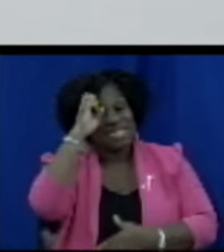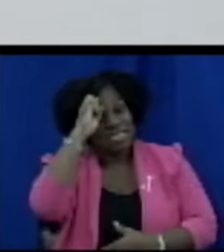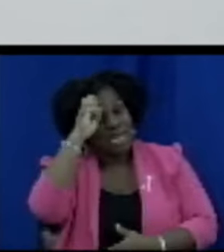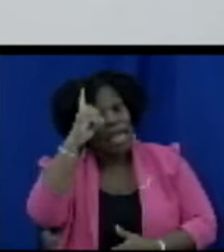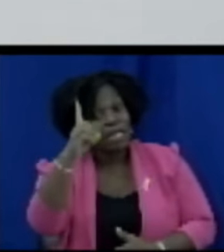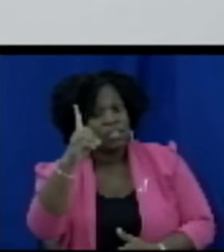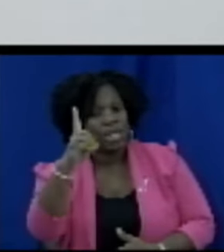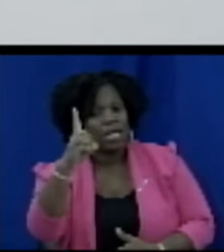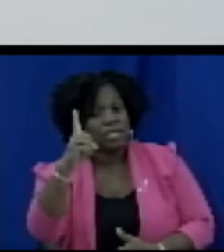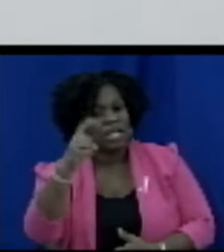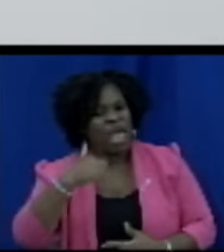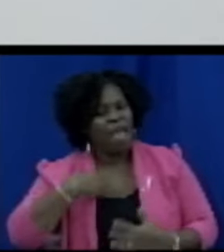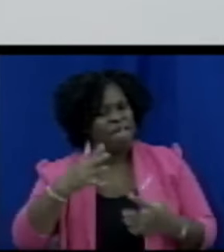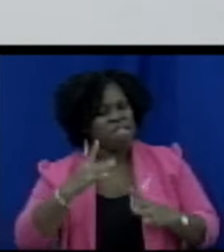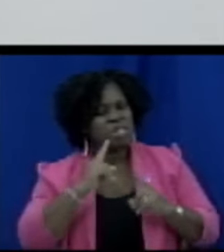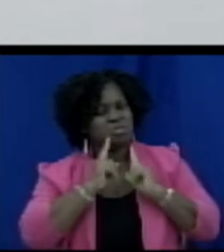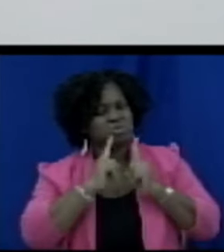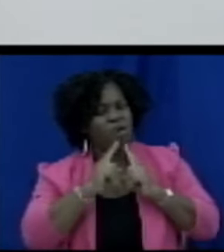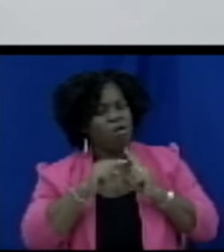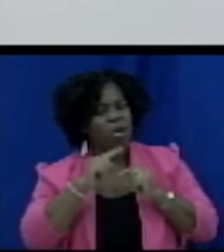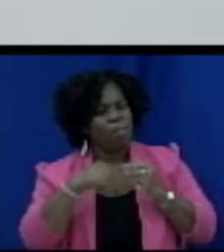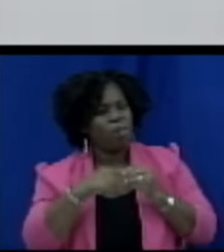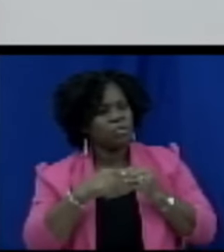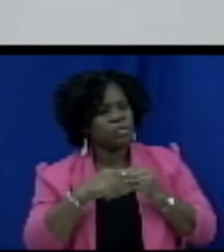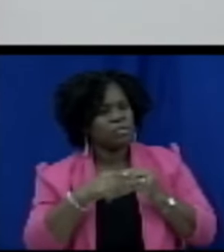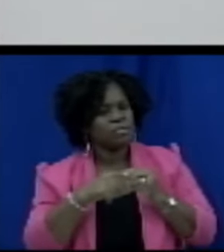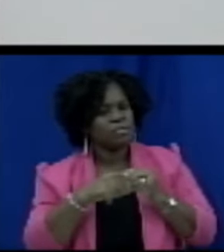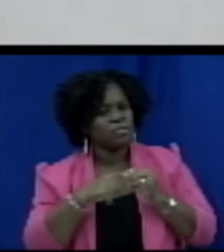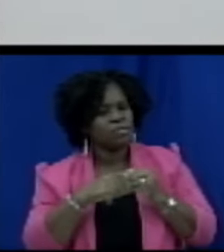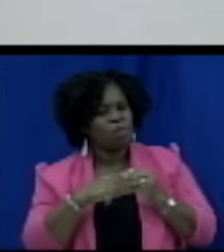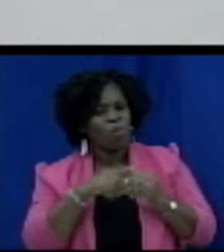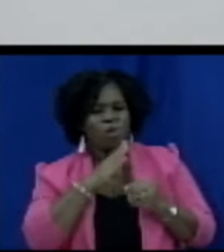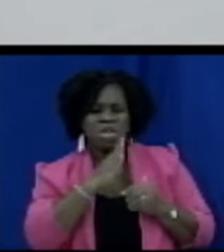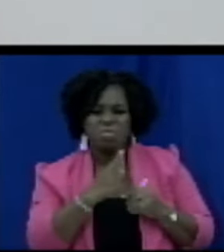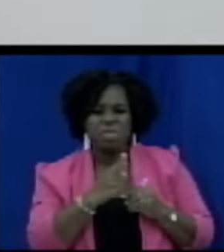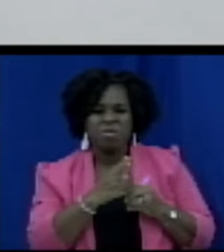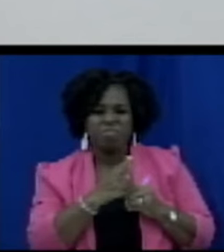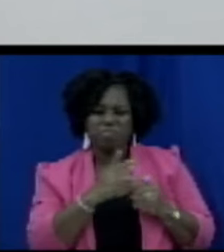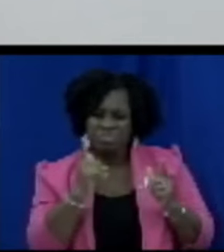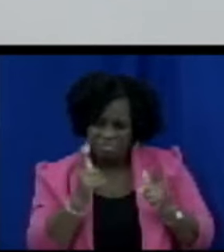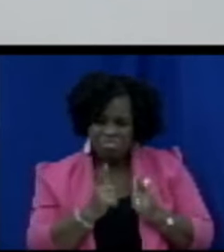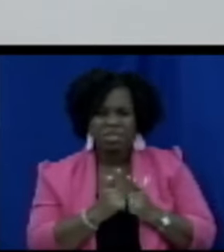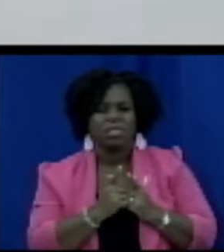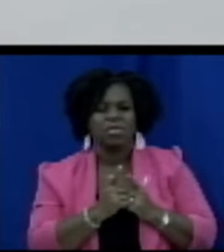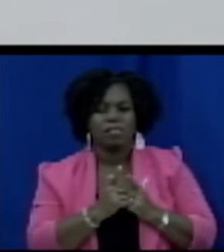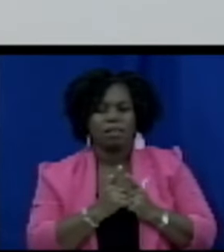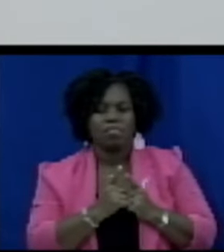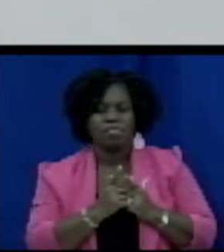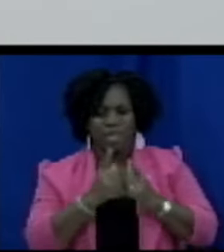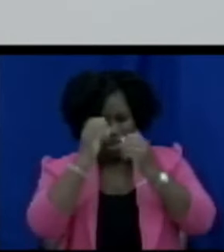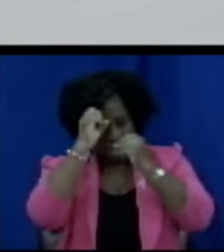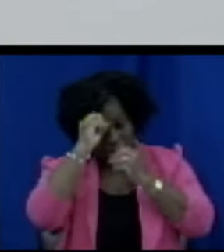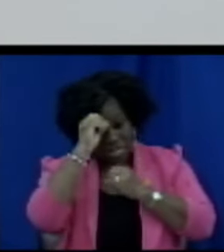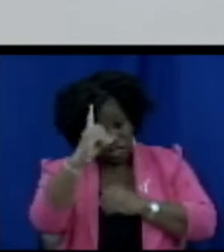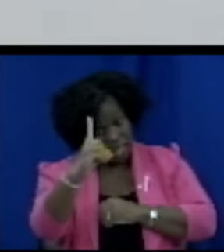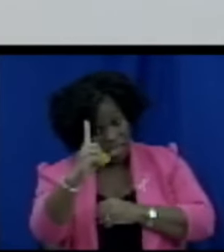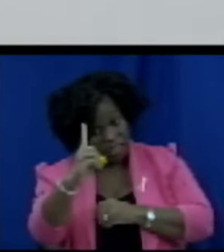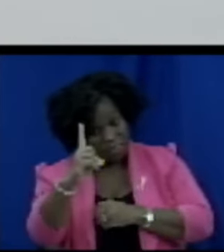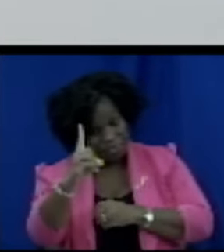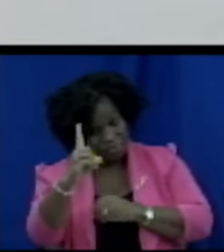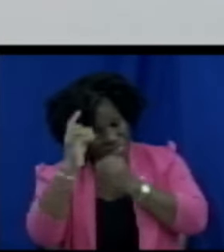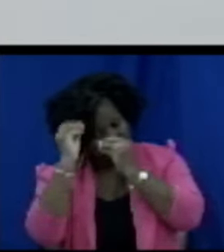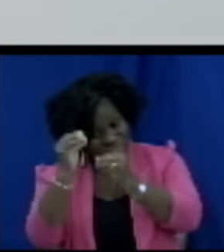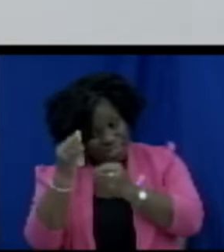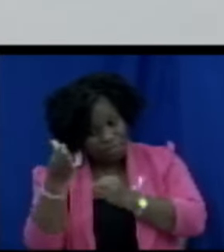that I spoke of would be shortchanged education of the consumer education of